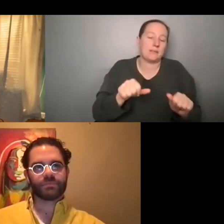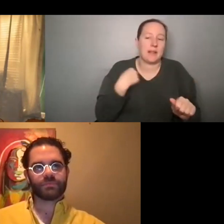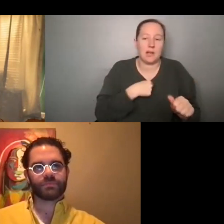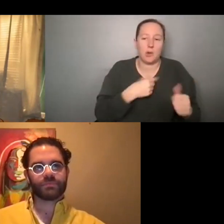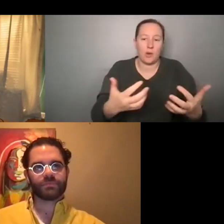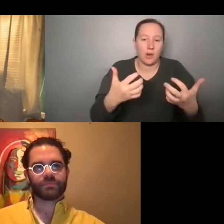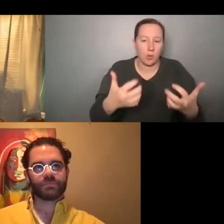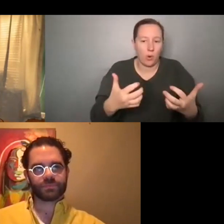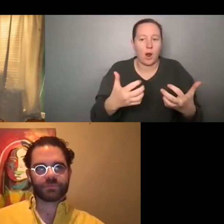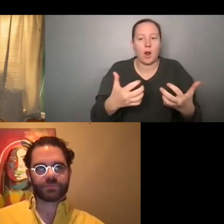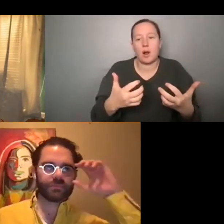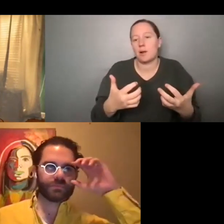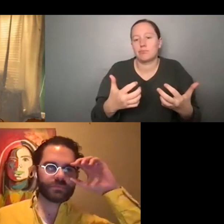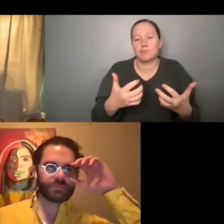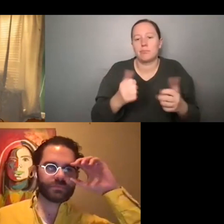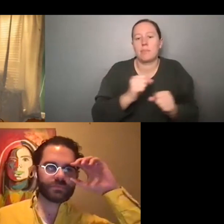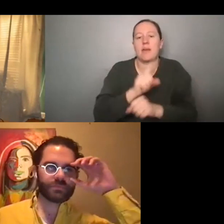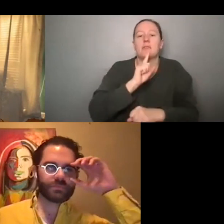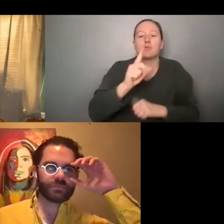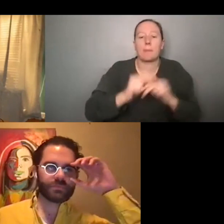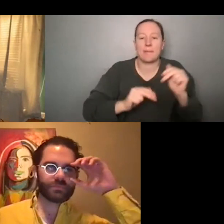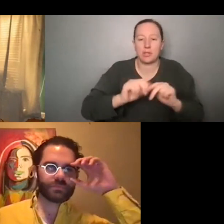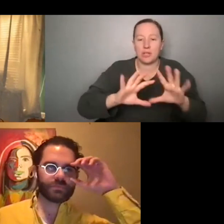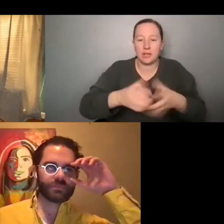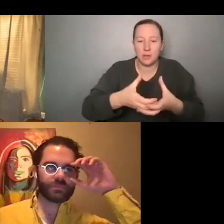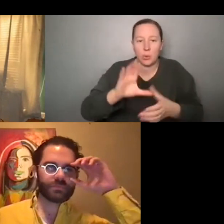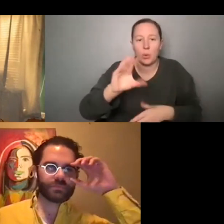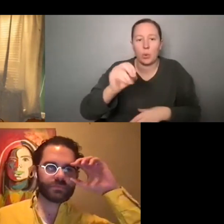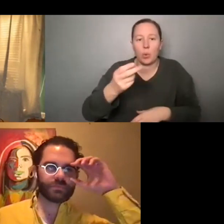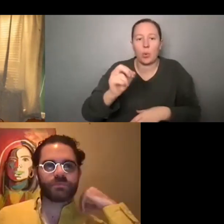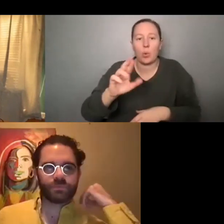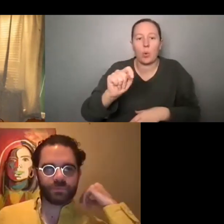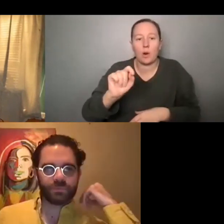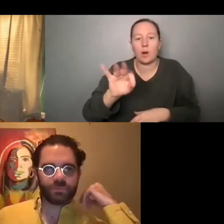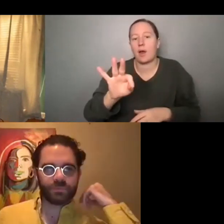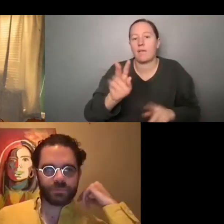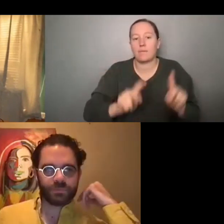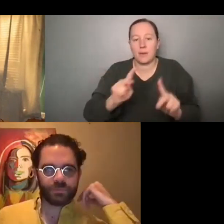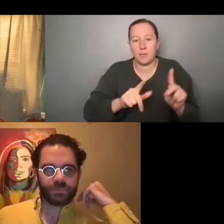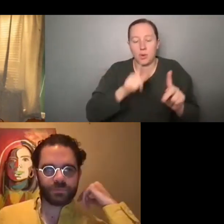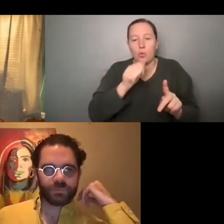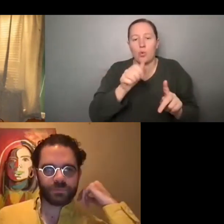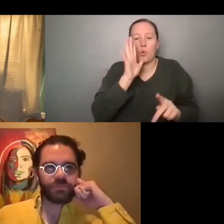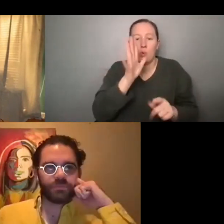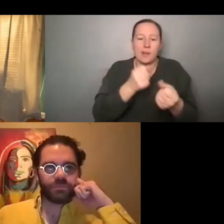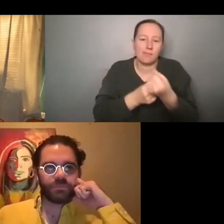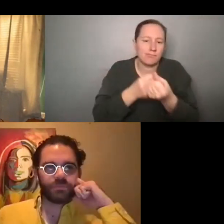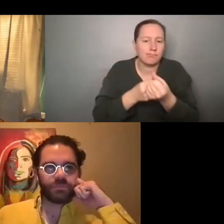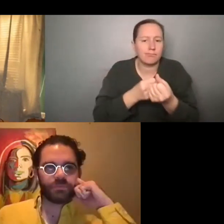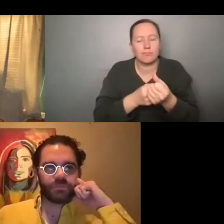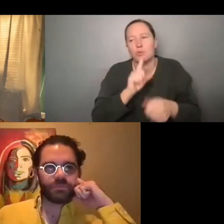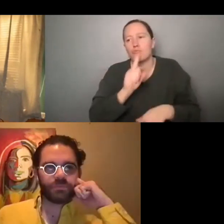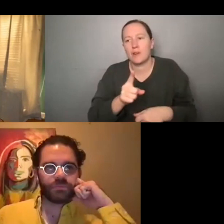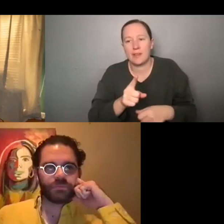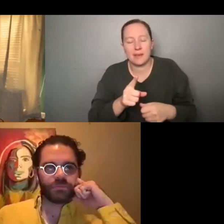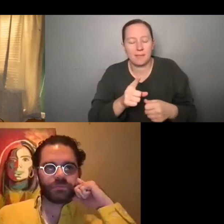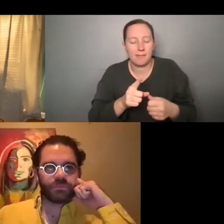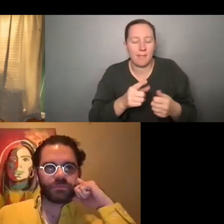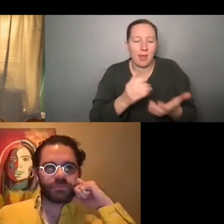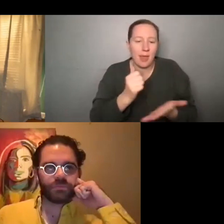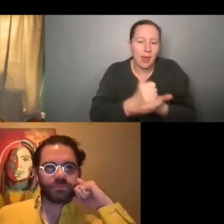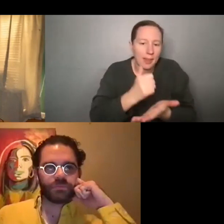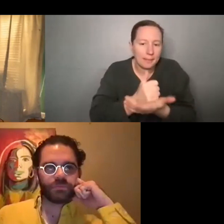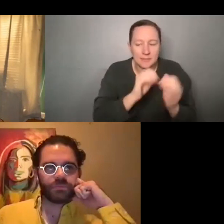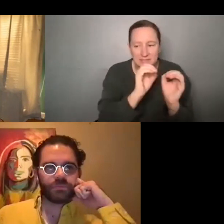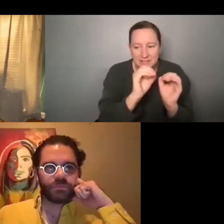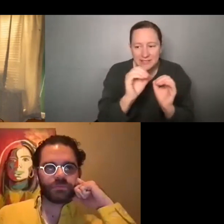really want to make sure that we're building a cohort of people that are going to play off of each other's specific strengths and, you know, just learn a